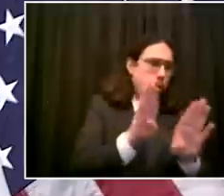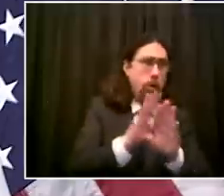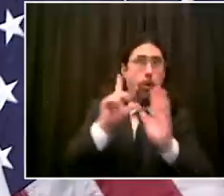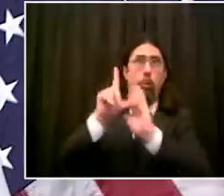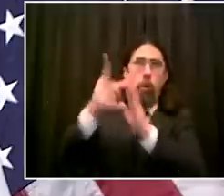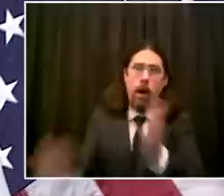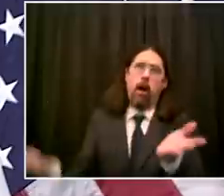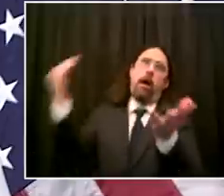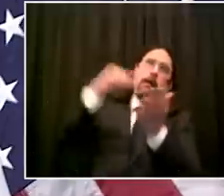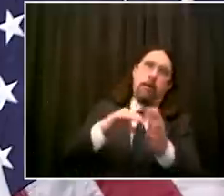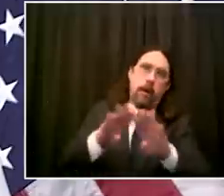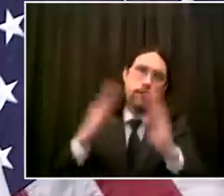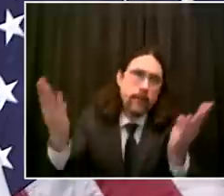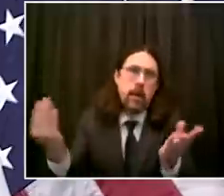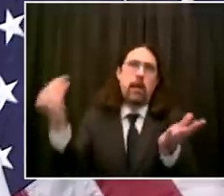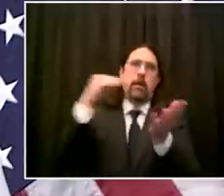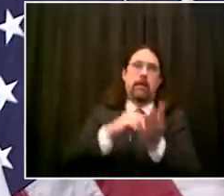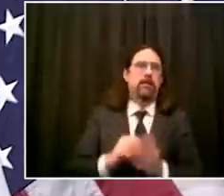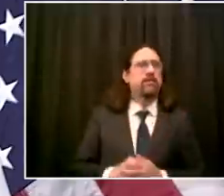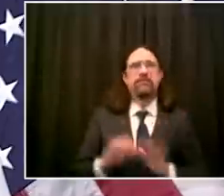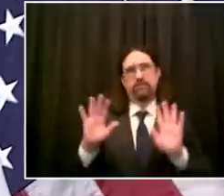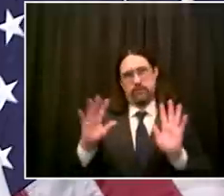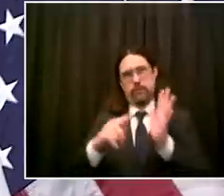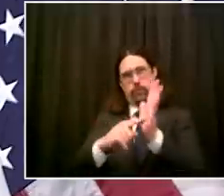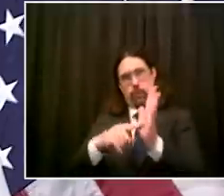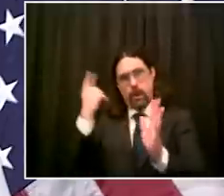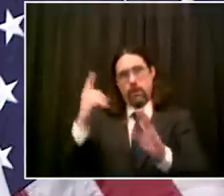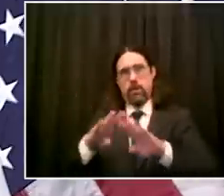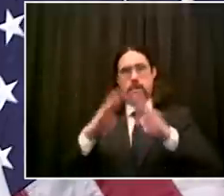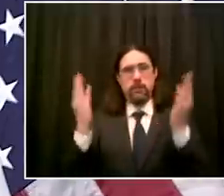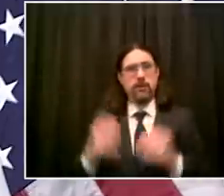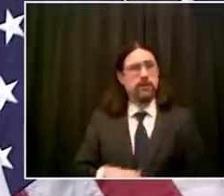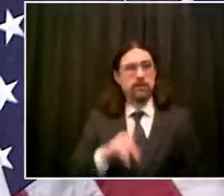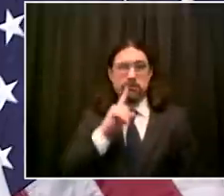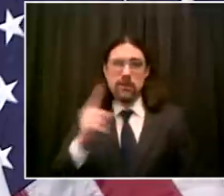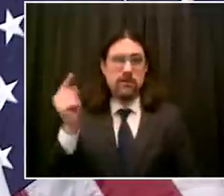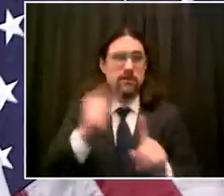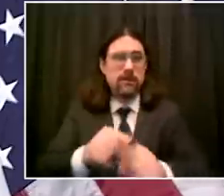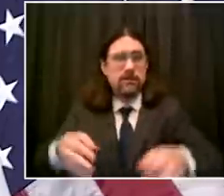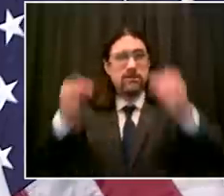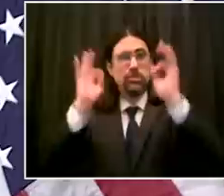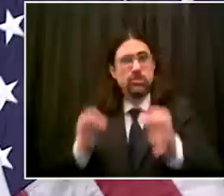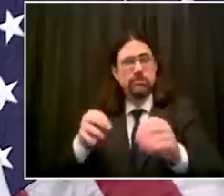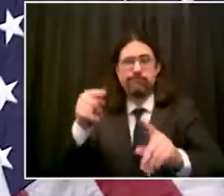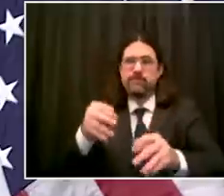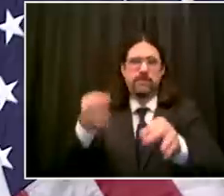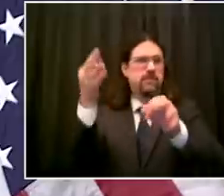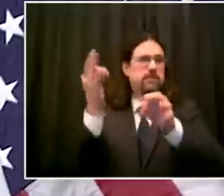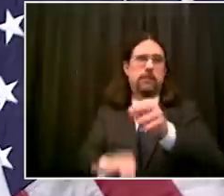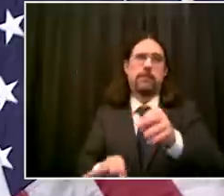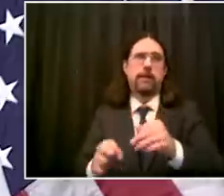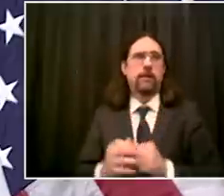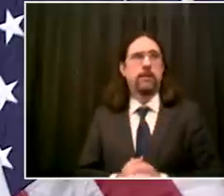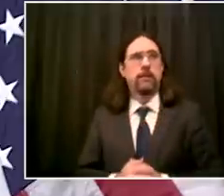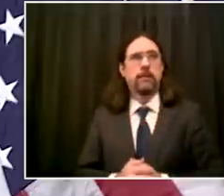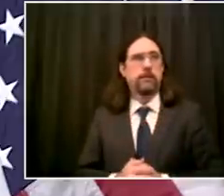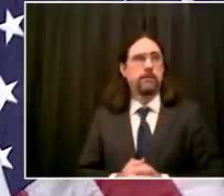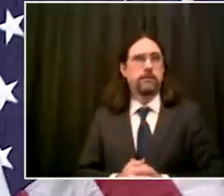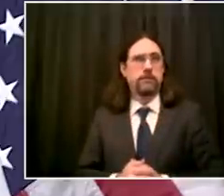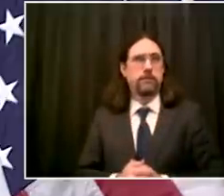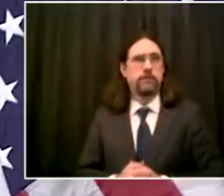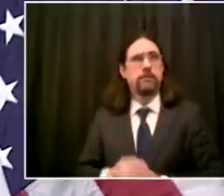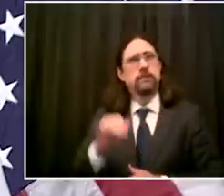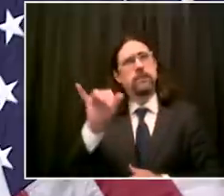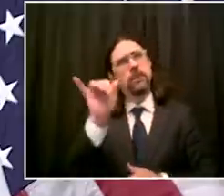that says well first of all there's no way we're getting to the city and state indicators before june at this rate so june's the first opportunity first half of june is the first